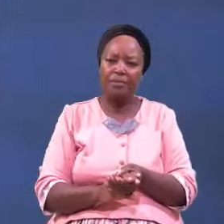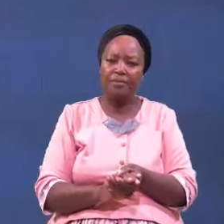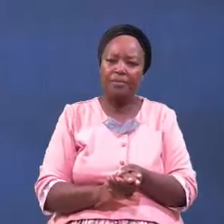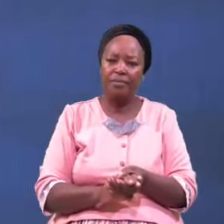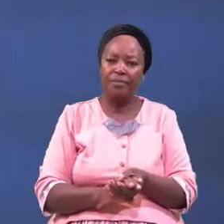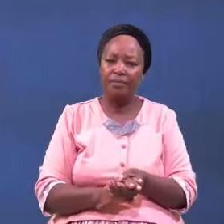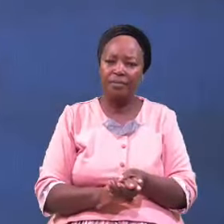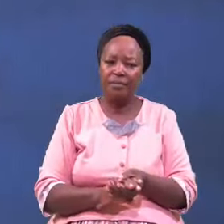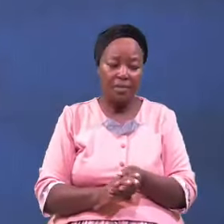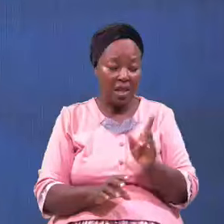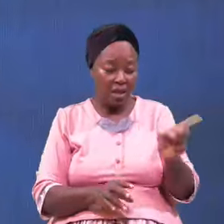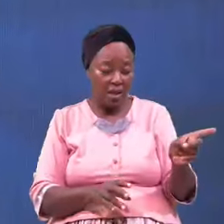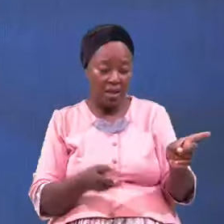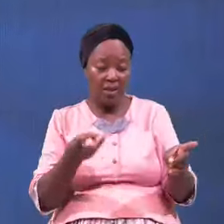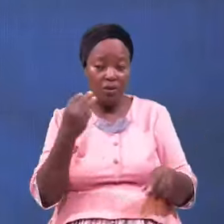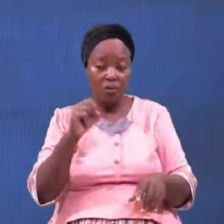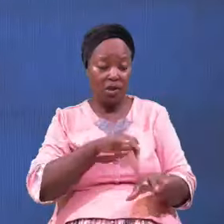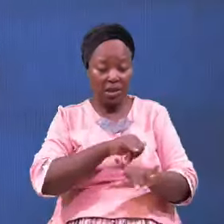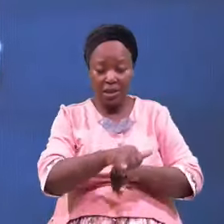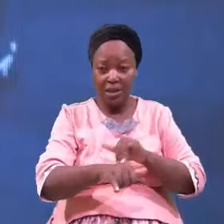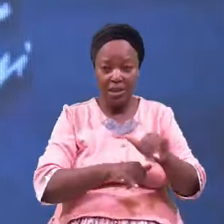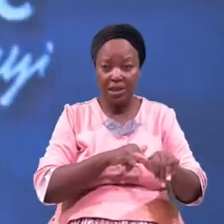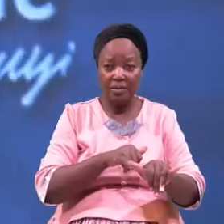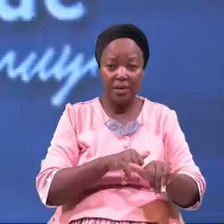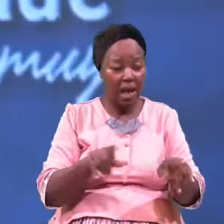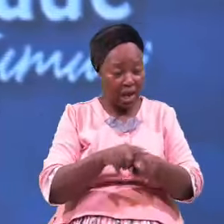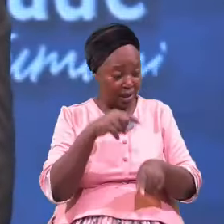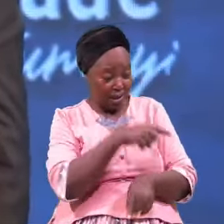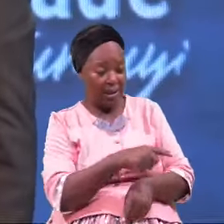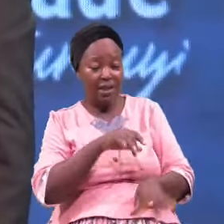He Was Deceived Like He Deceived His Father